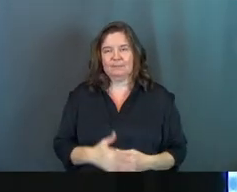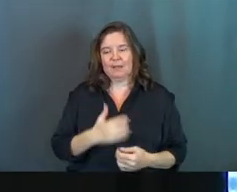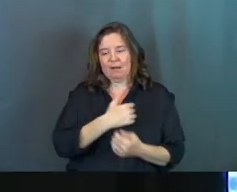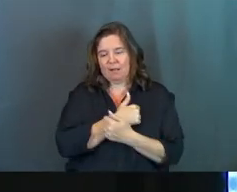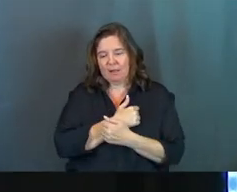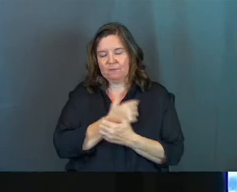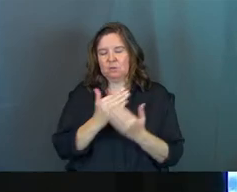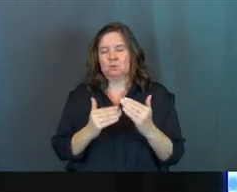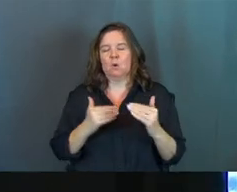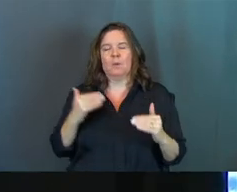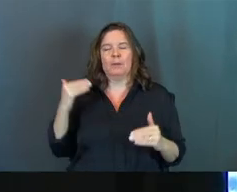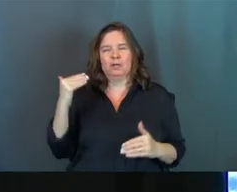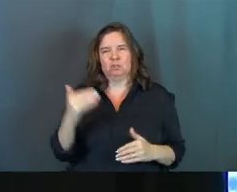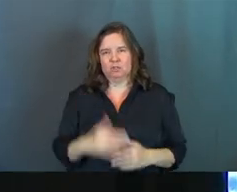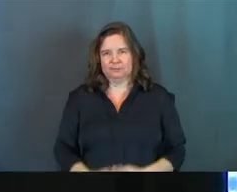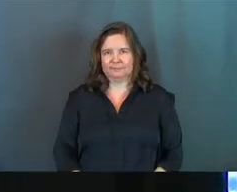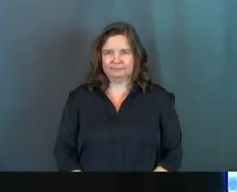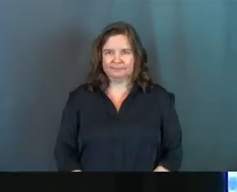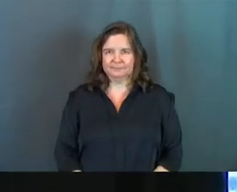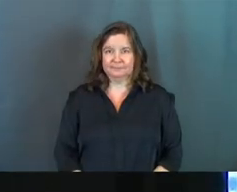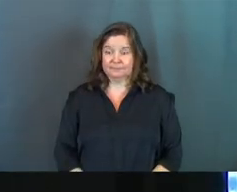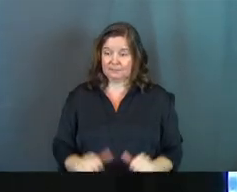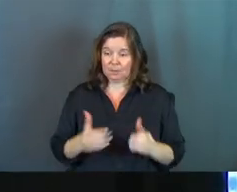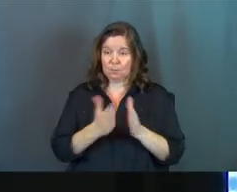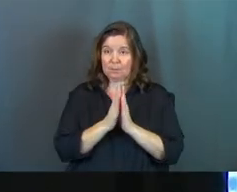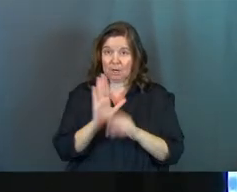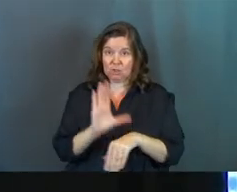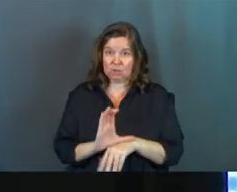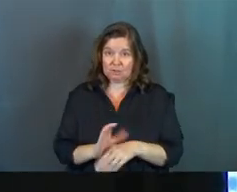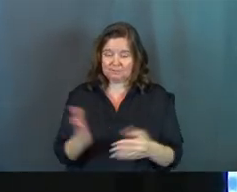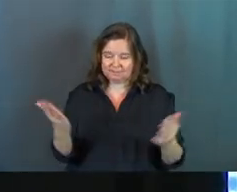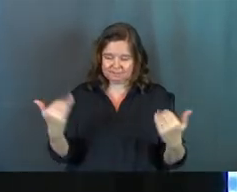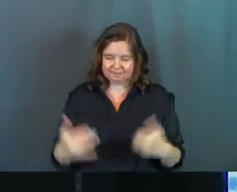and I love you so much. Can we pray, church?